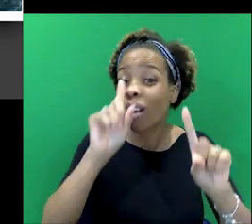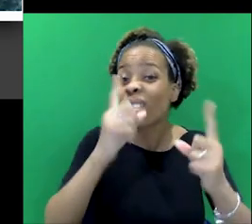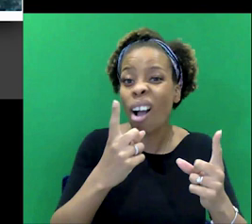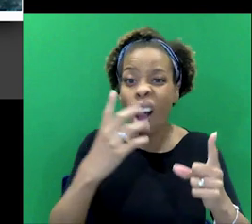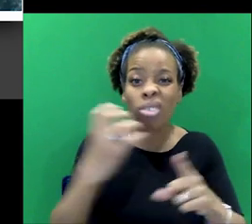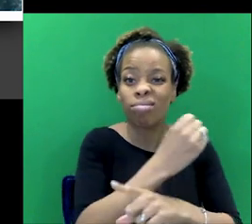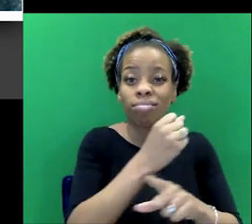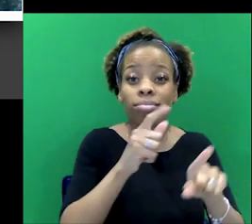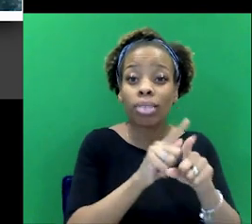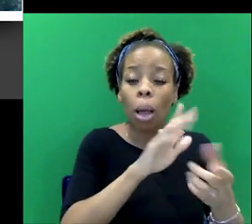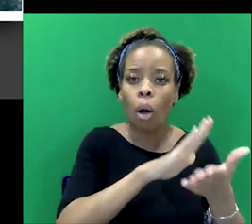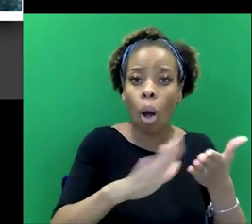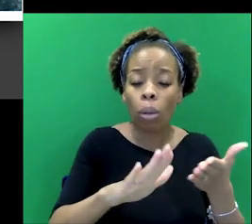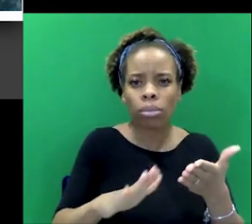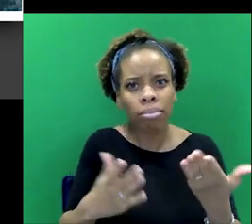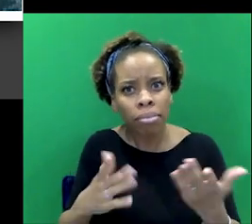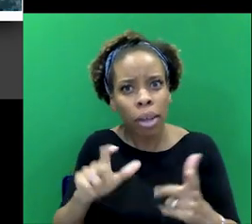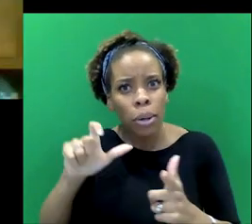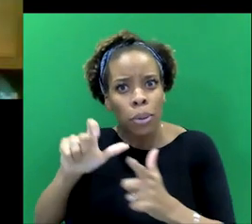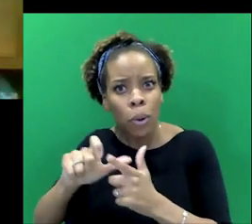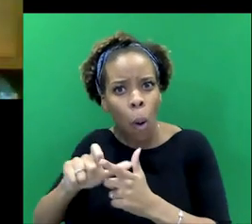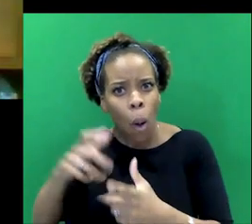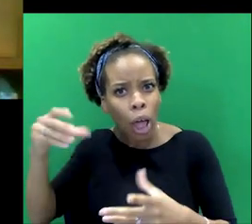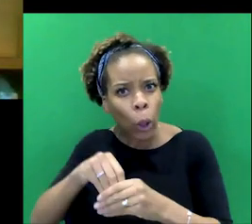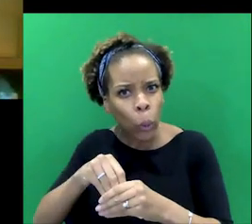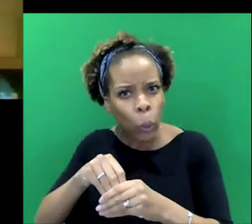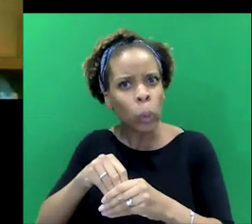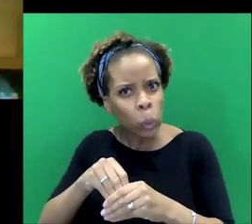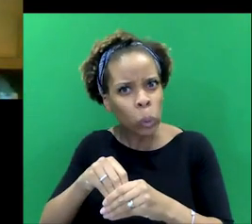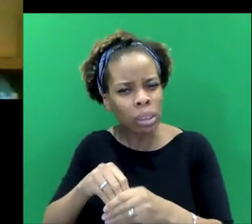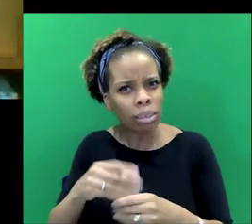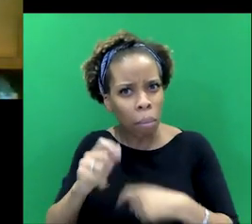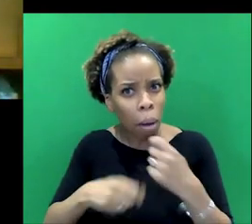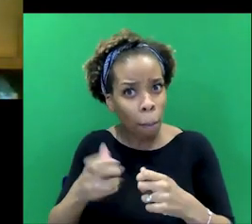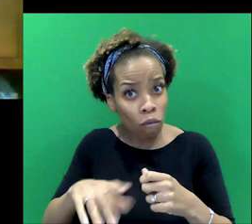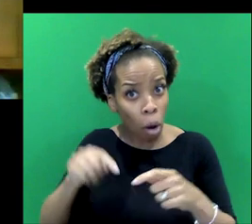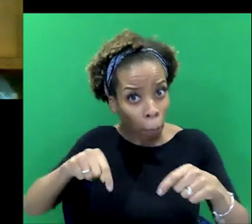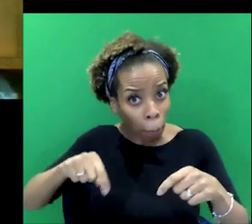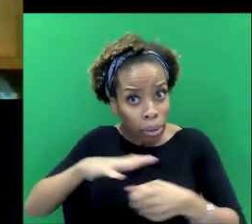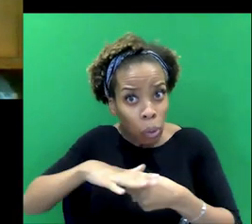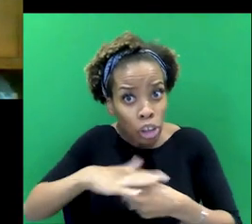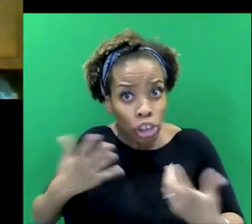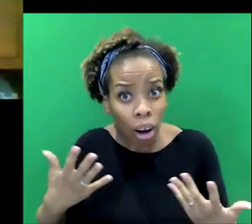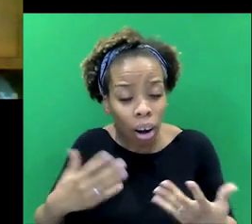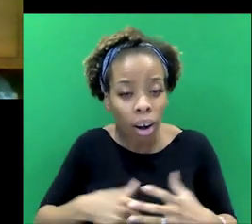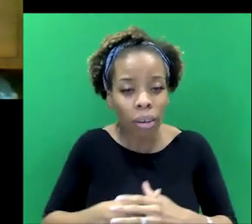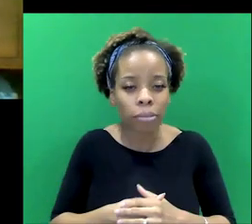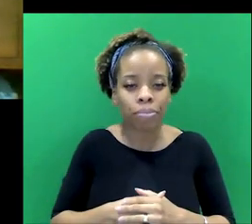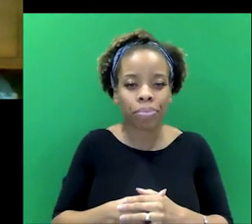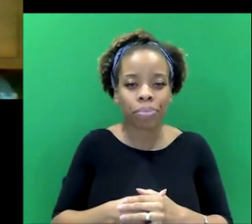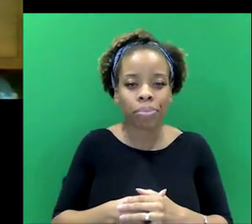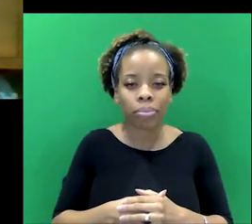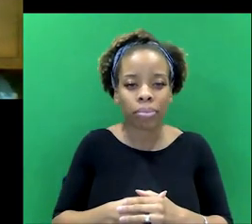from, from his own fiction? Yeah, I think that's certainly a possibility. Like you say, they,